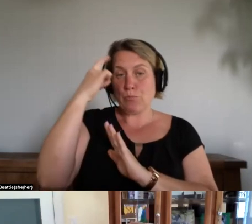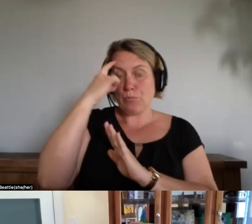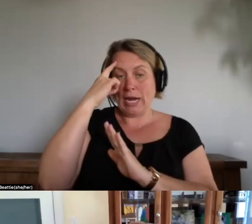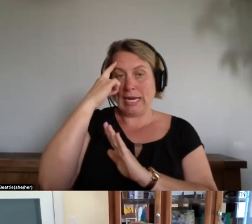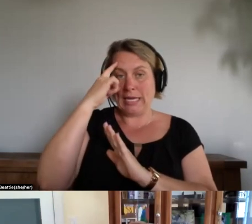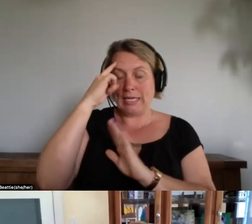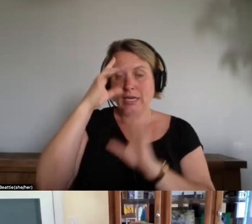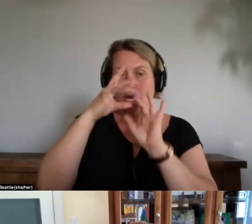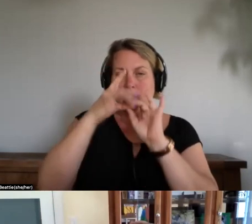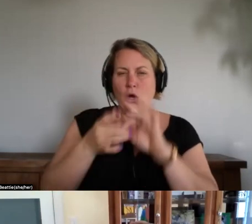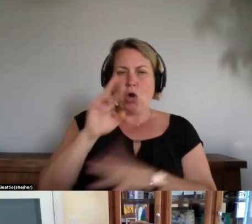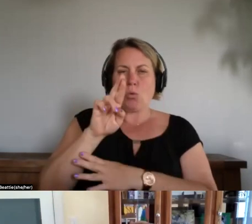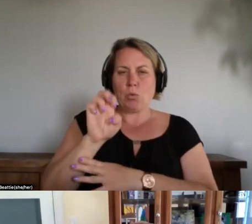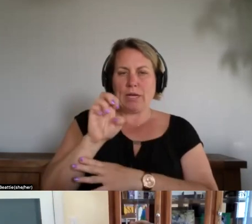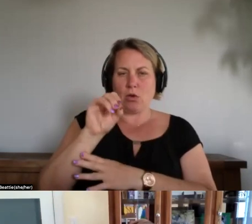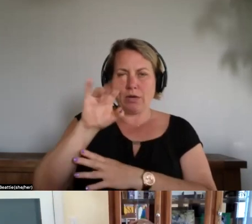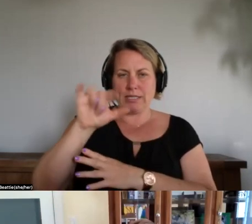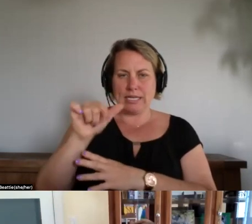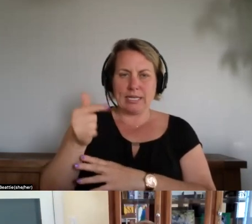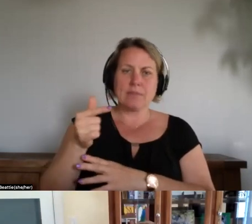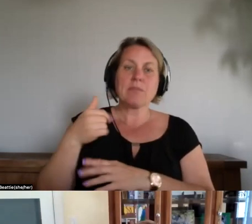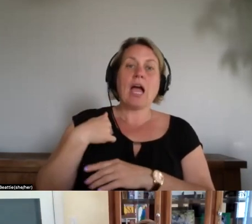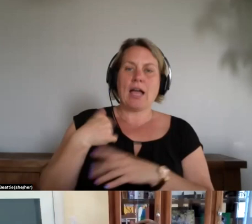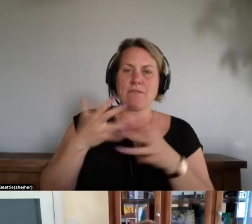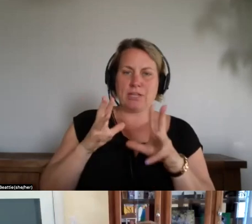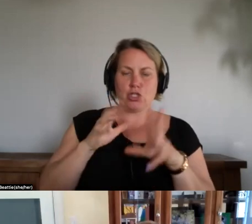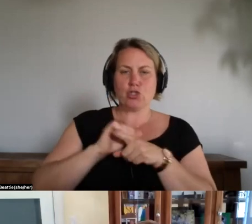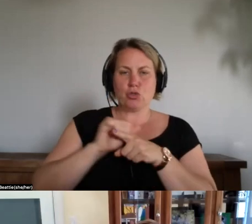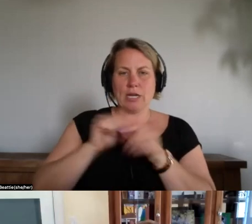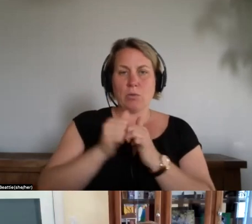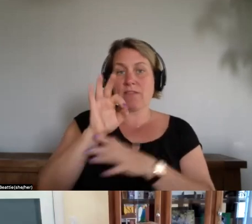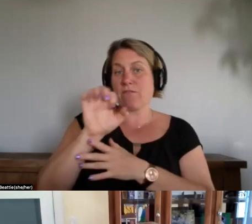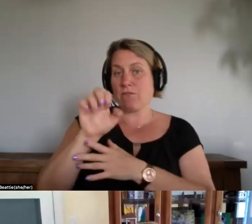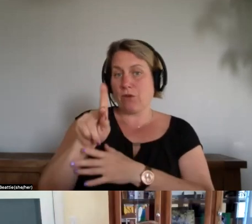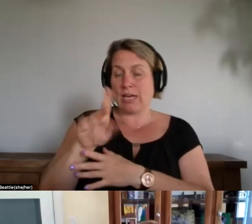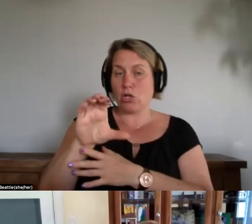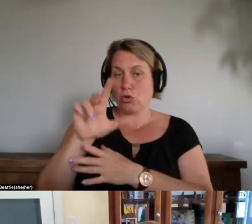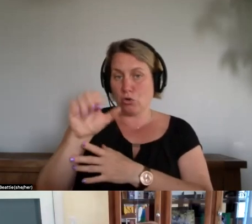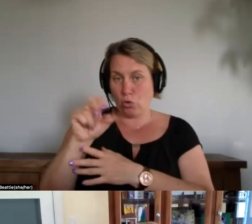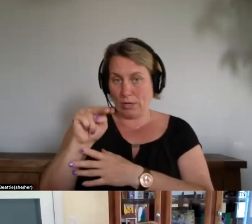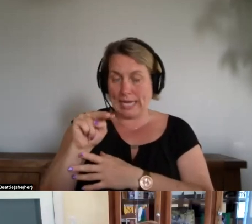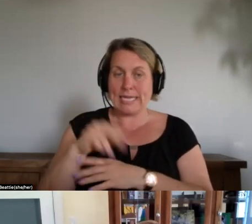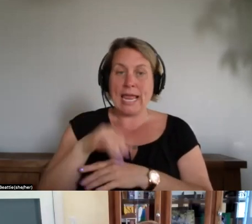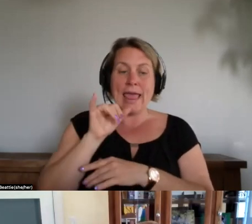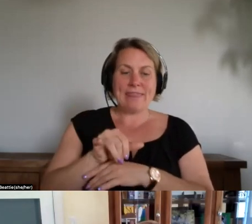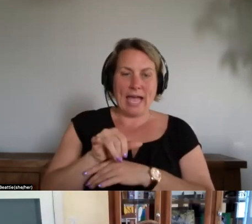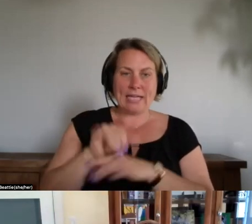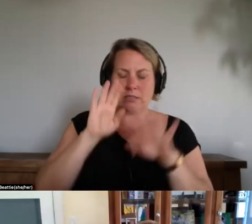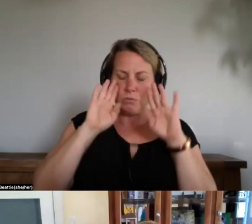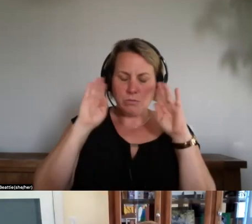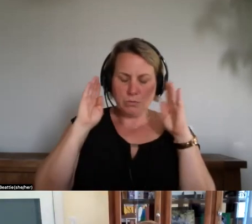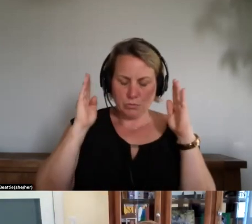went through training with frank corrigan and the orienting works incredibly well with